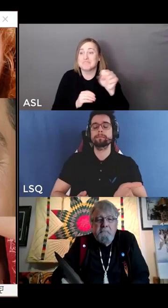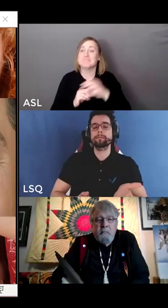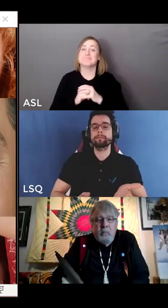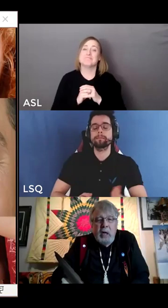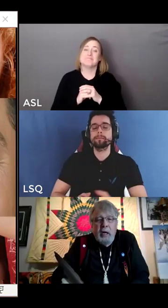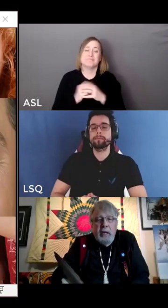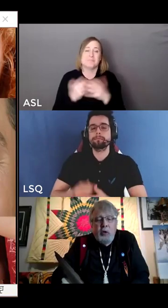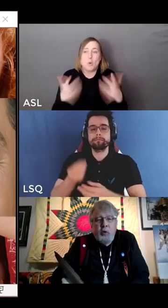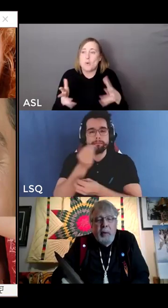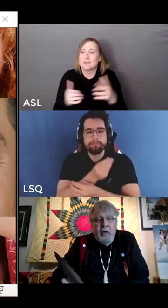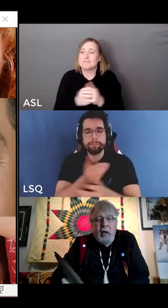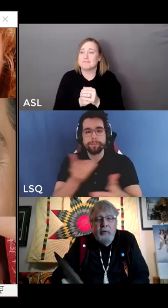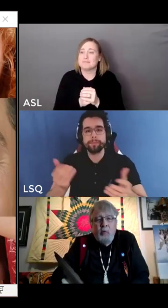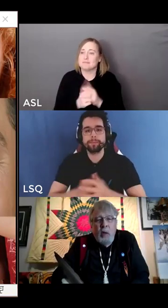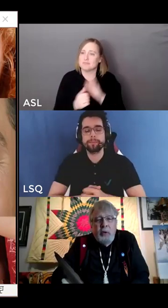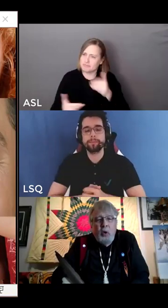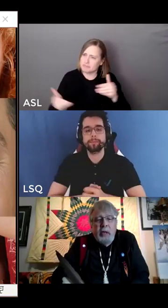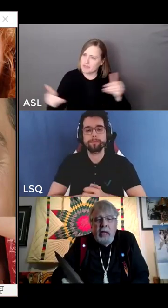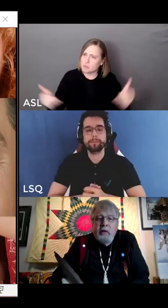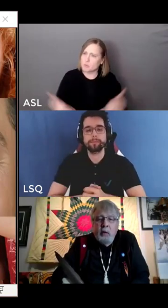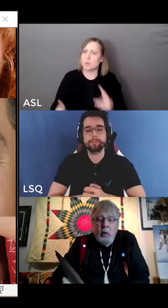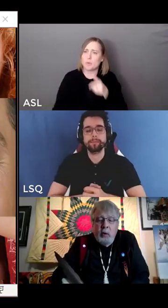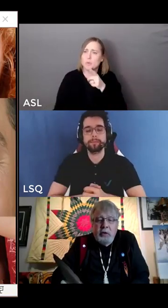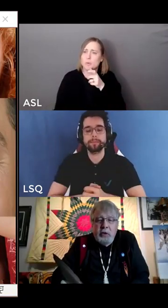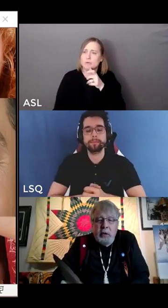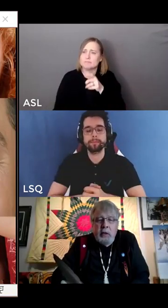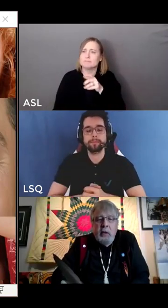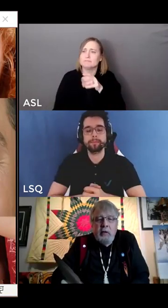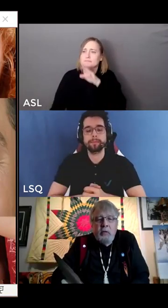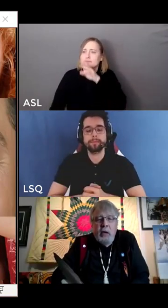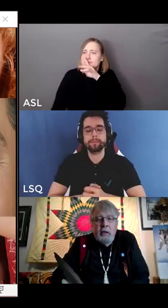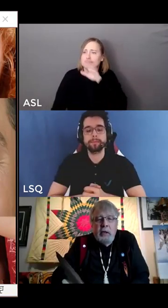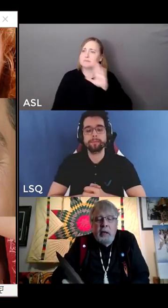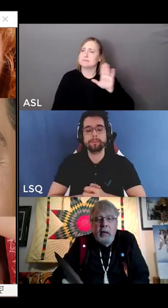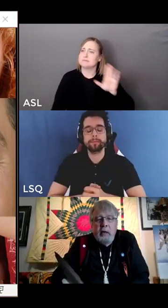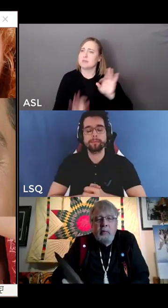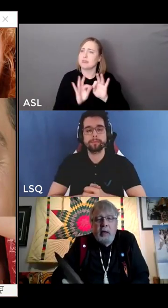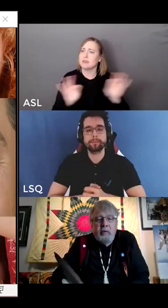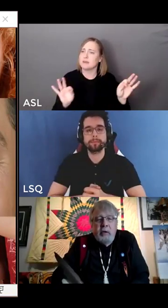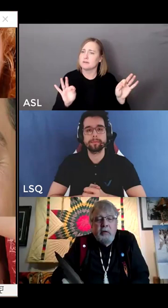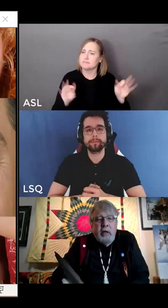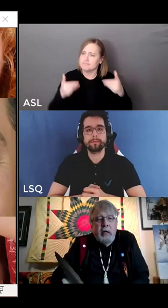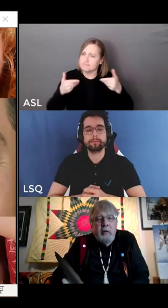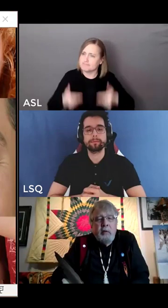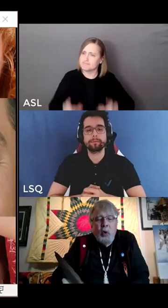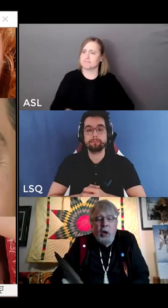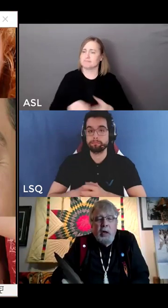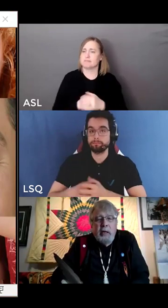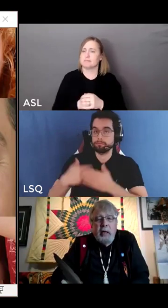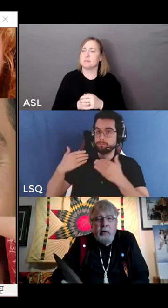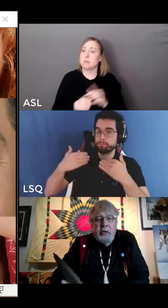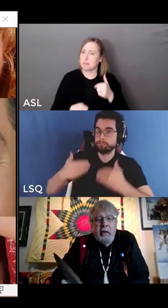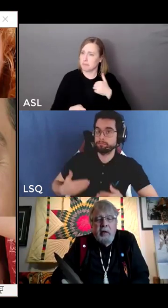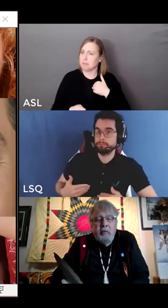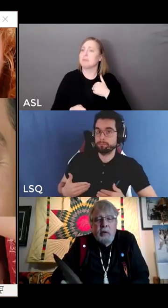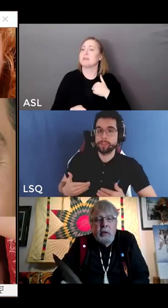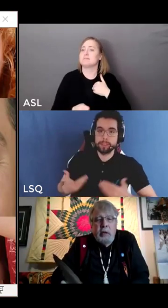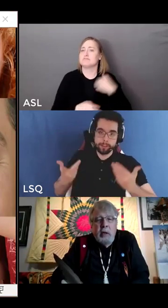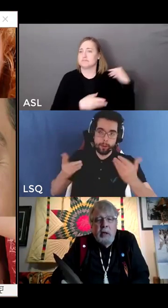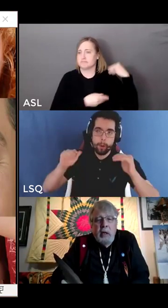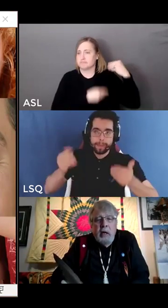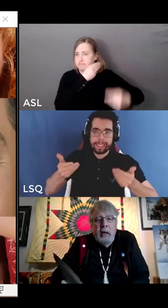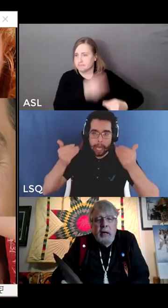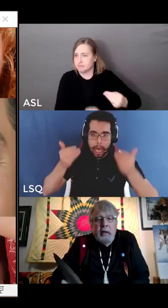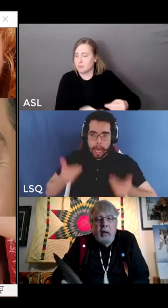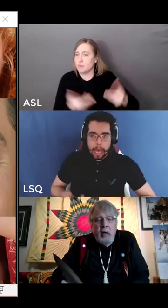I introduced myself as Wabin Obe Nese Kwe Kwechkin, as well. And I am, as Denise says, of Mohawk and Irish ancestry.